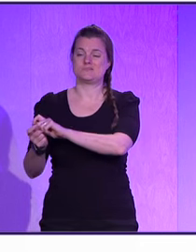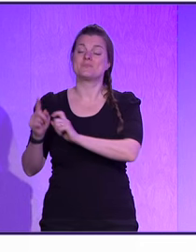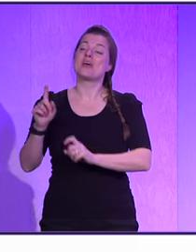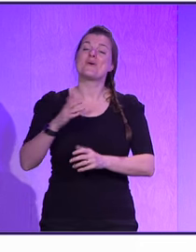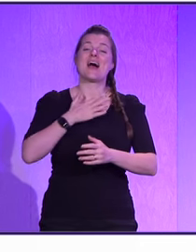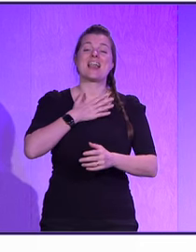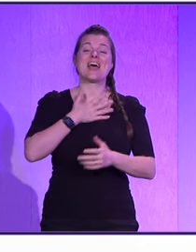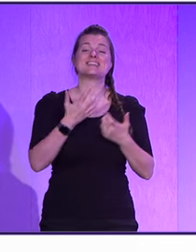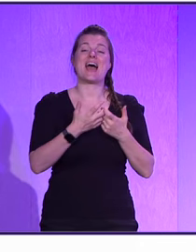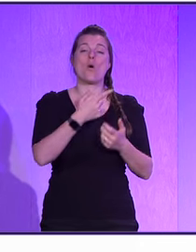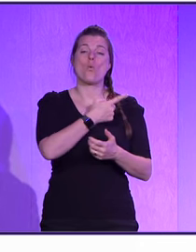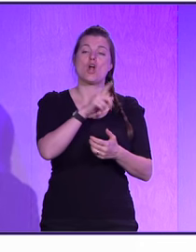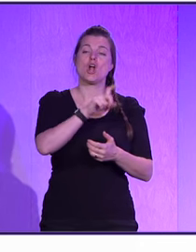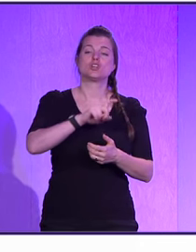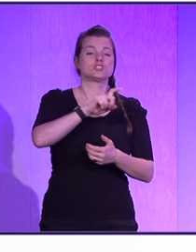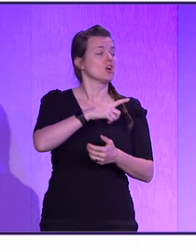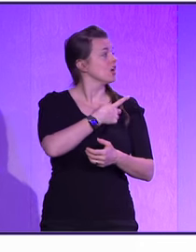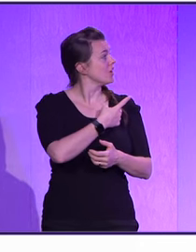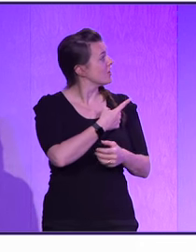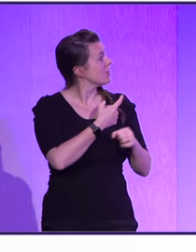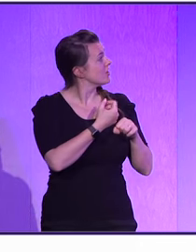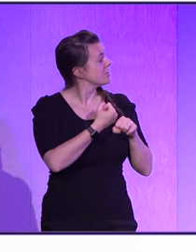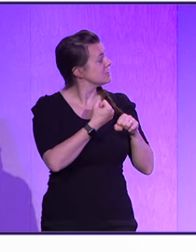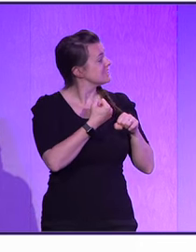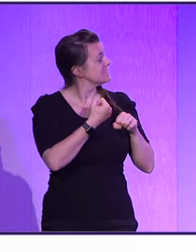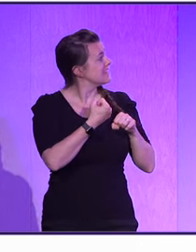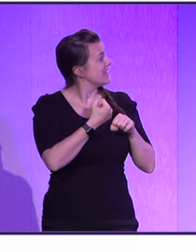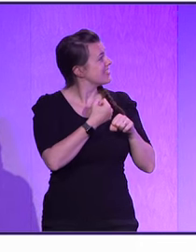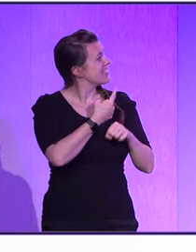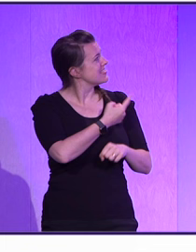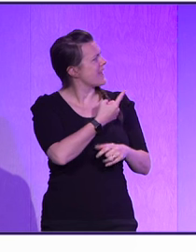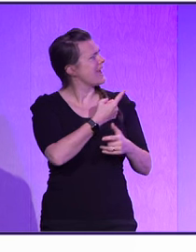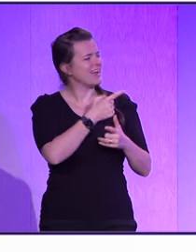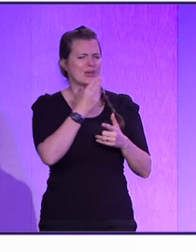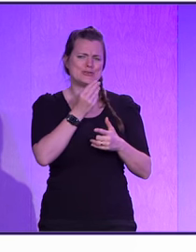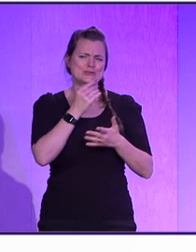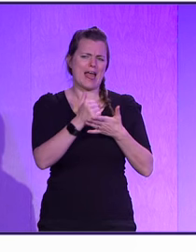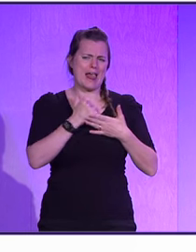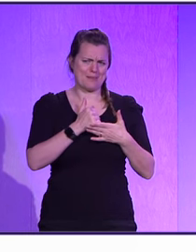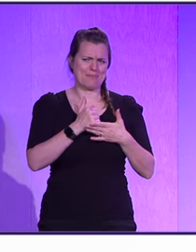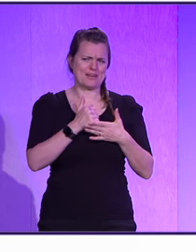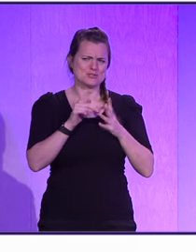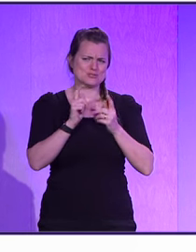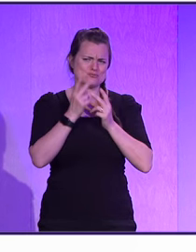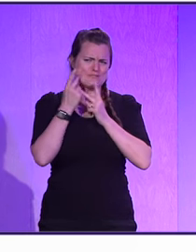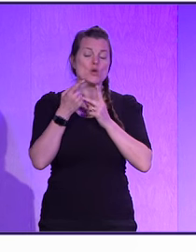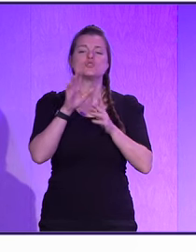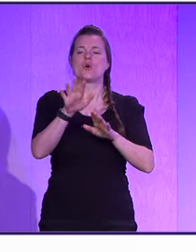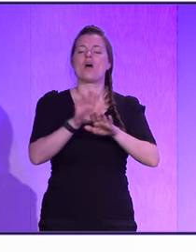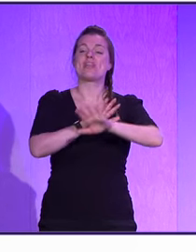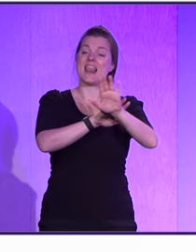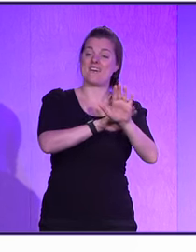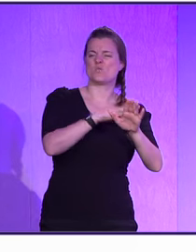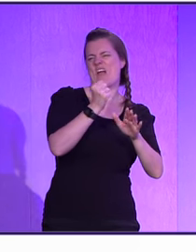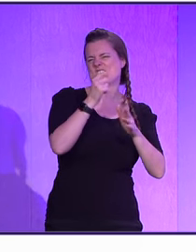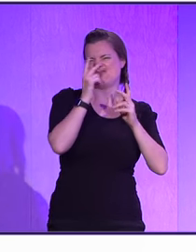I really liked how cursor kind of did some help to do reviewing. On the left side, we have